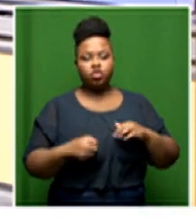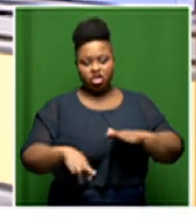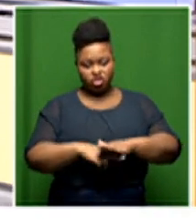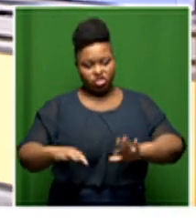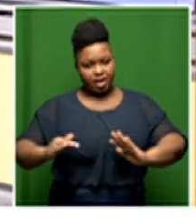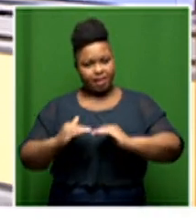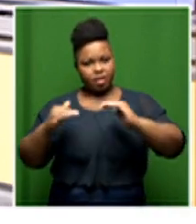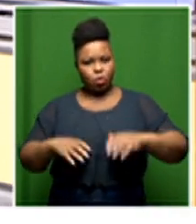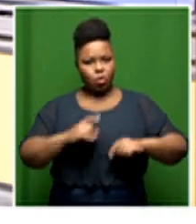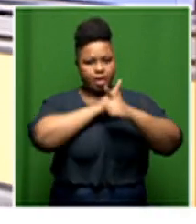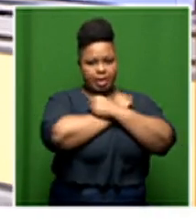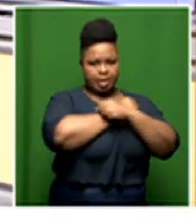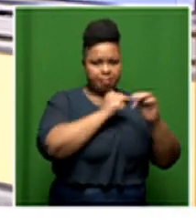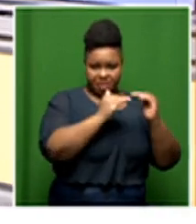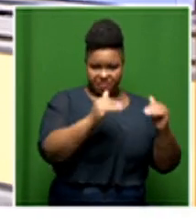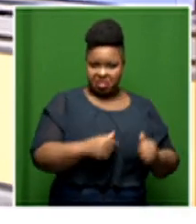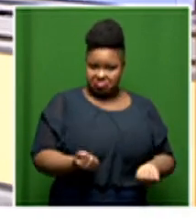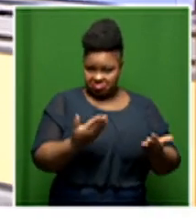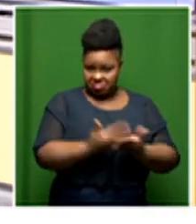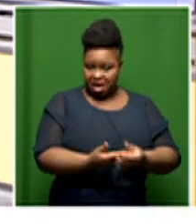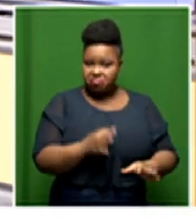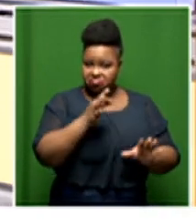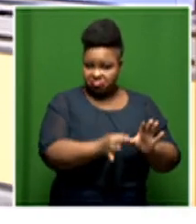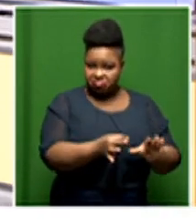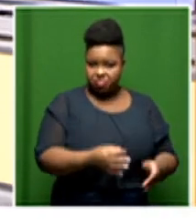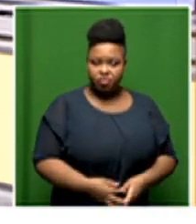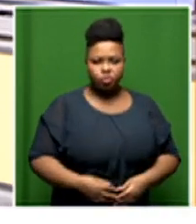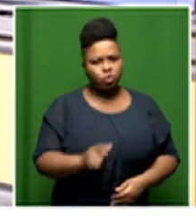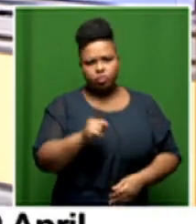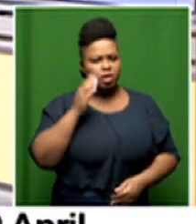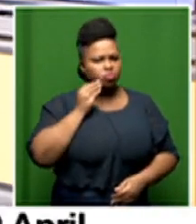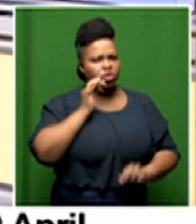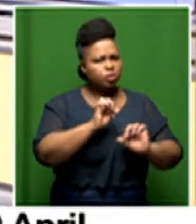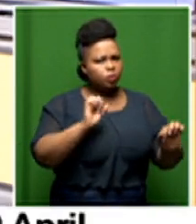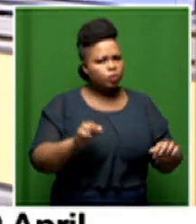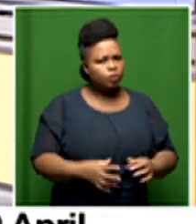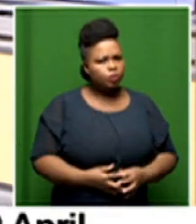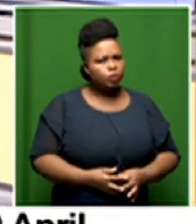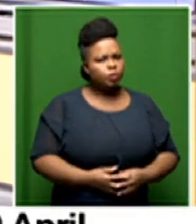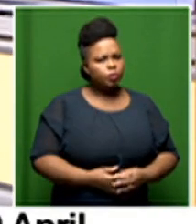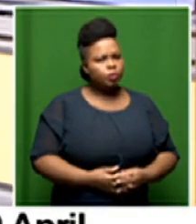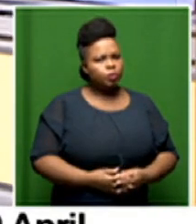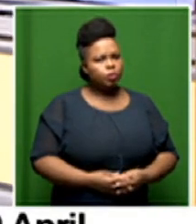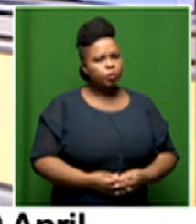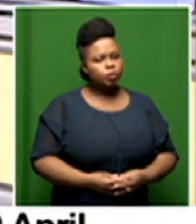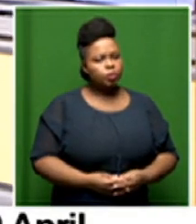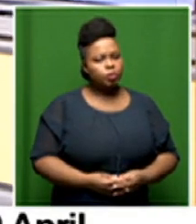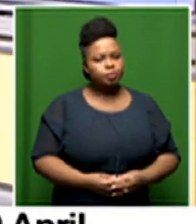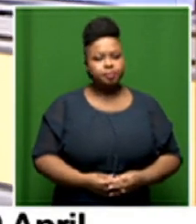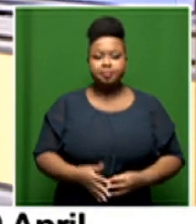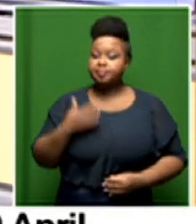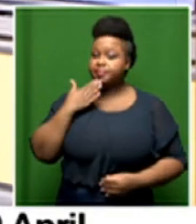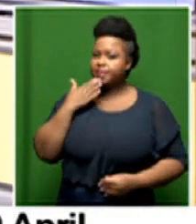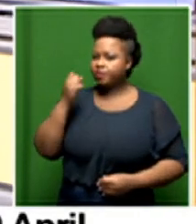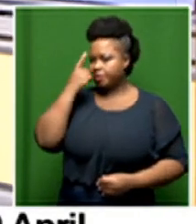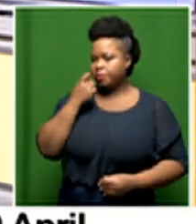level maybe at club level can they offer their contribution and what they went through thank you